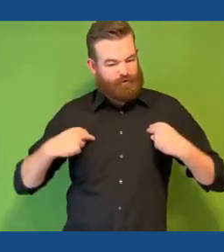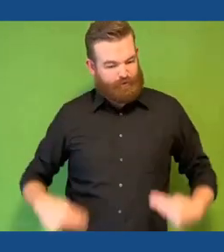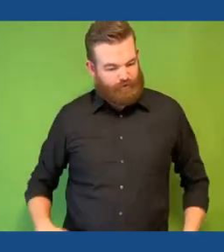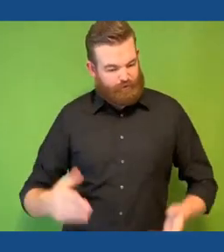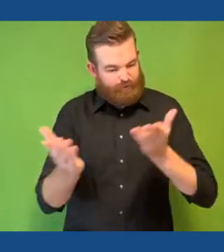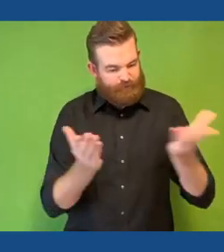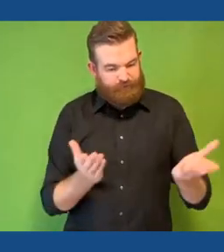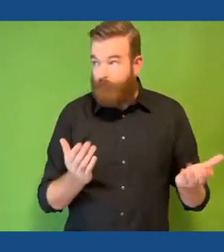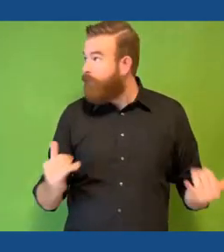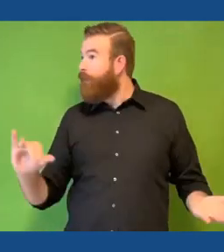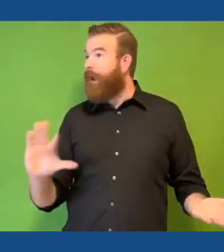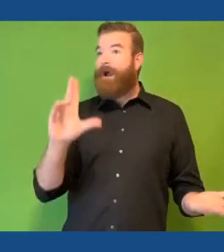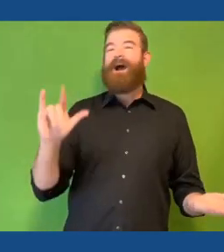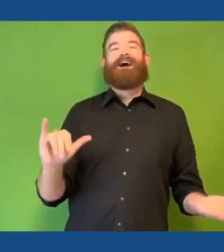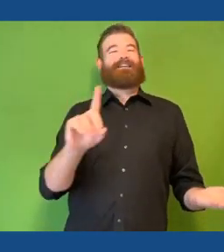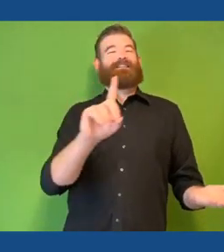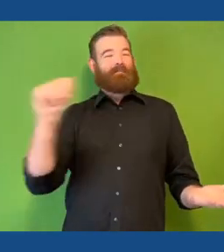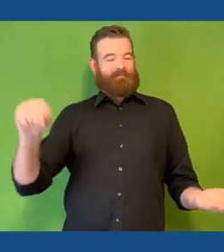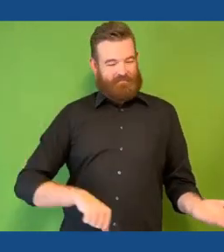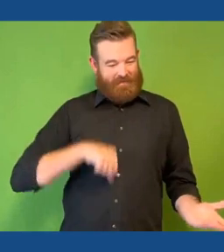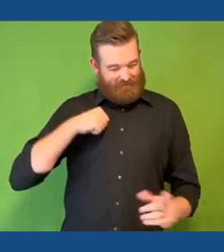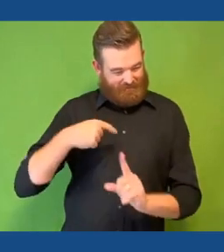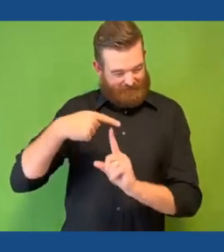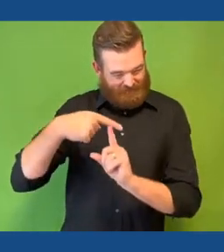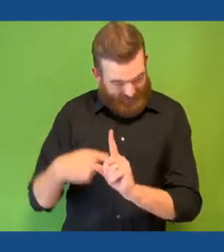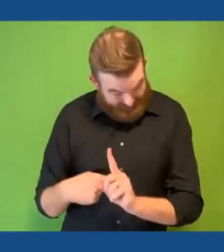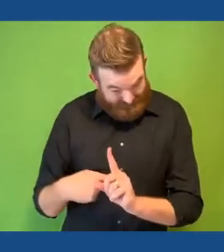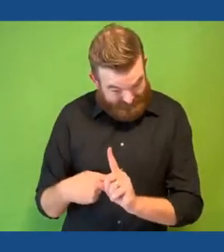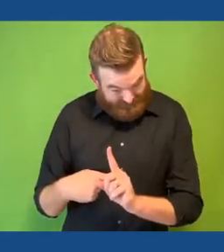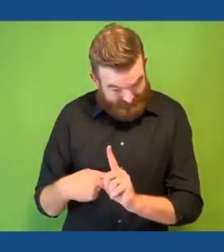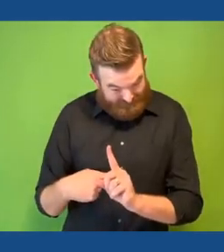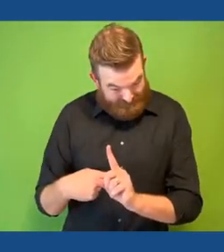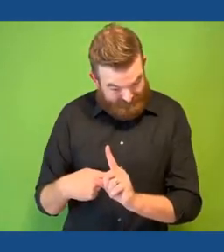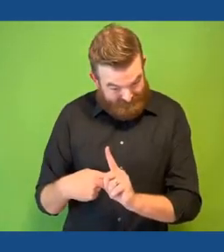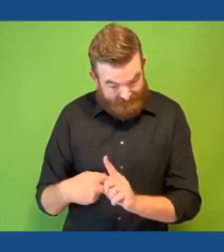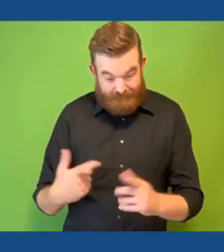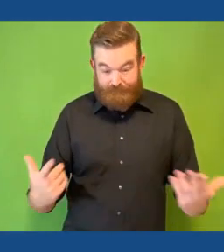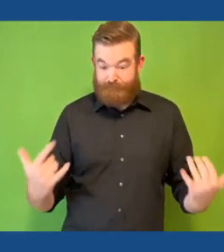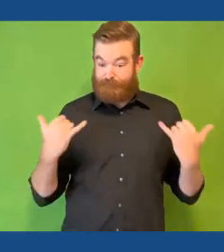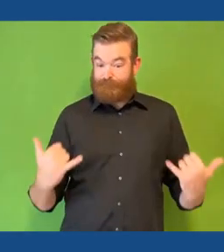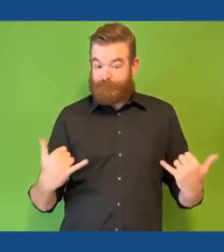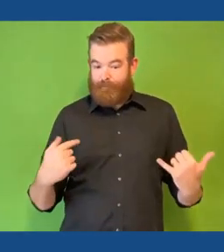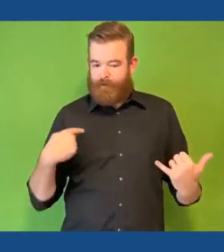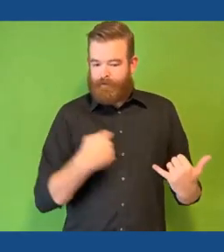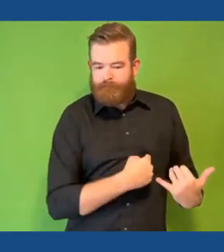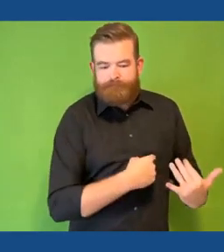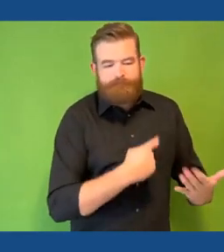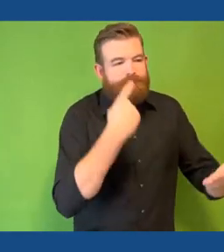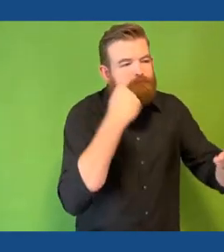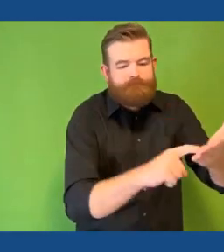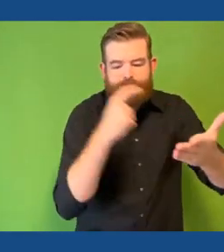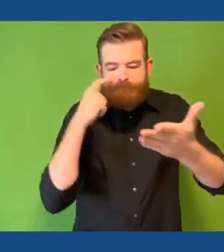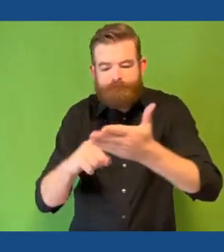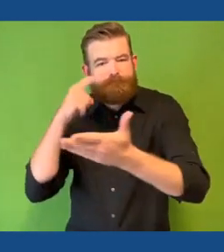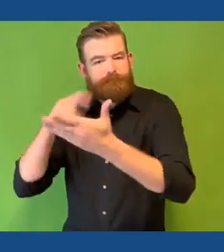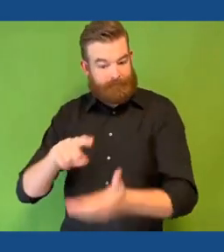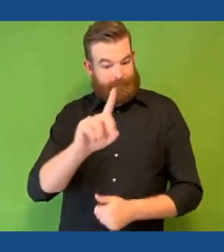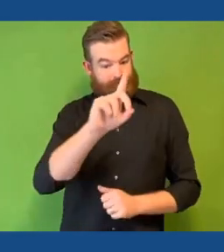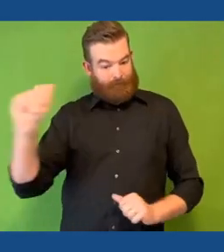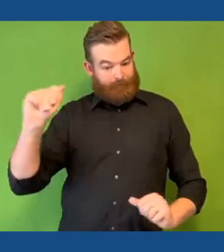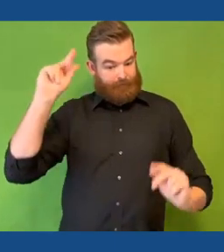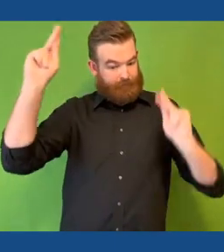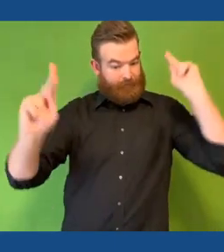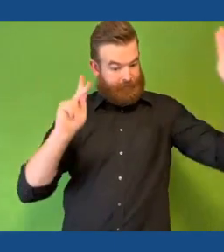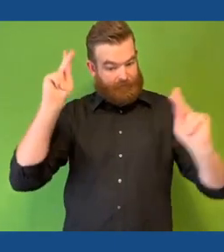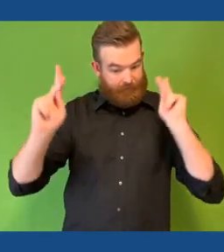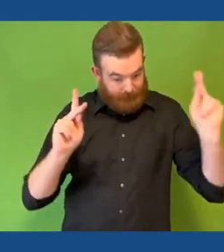Services. It's July and that means it's Disability Pride Month. The month of July marks the special occasion where we